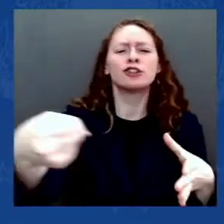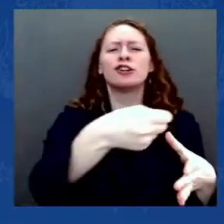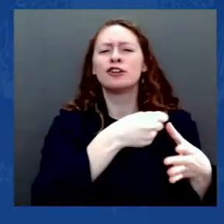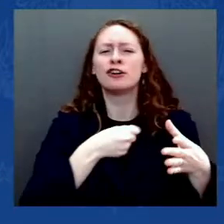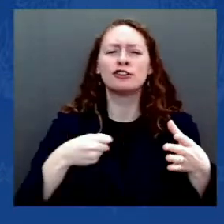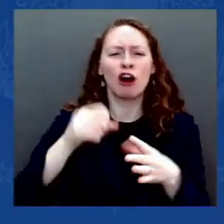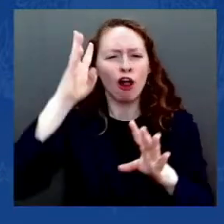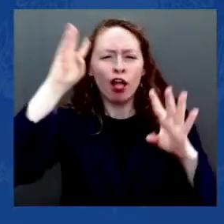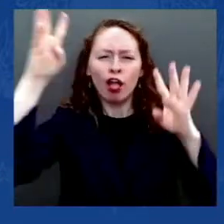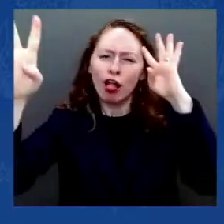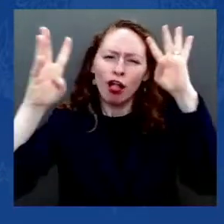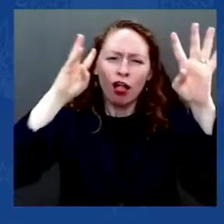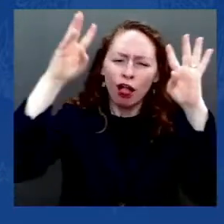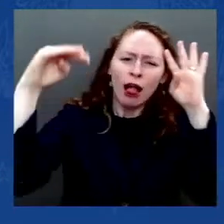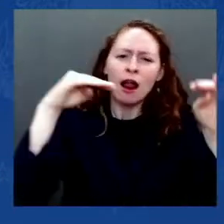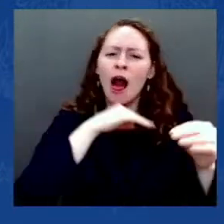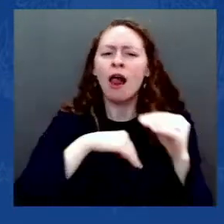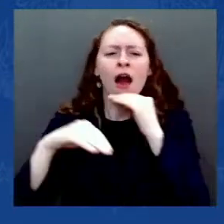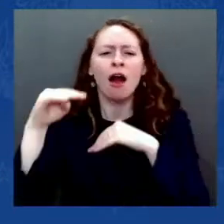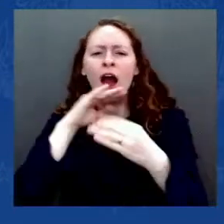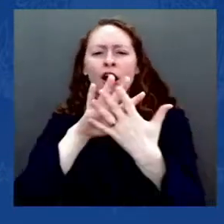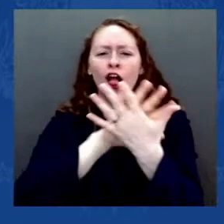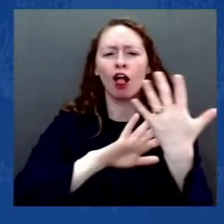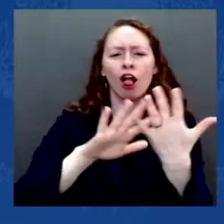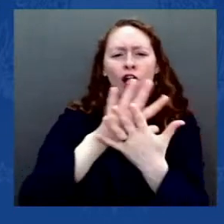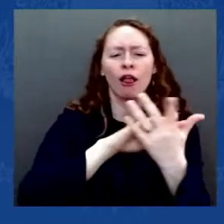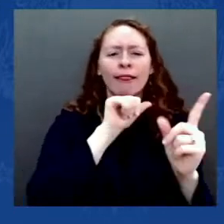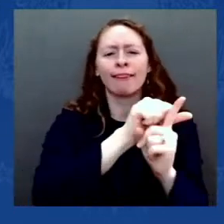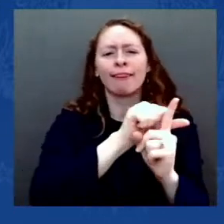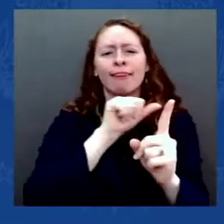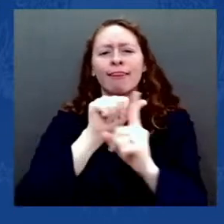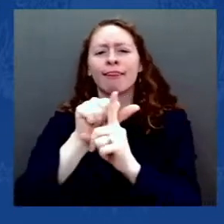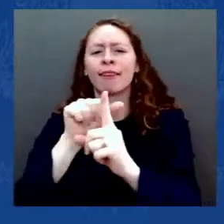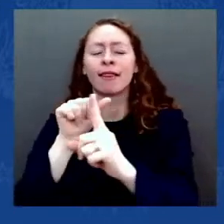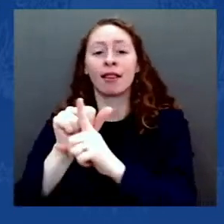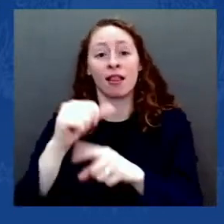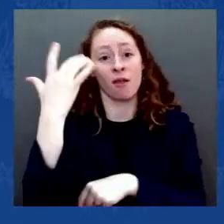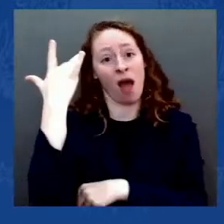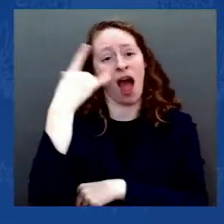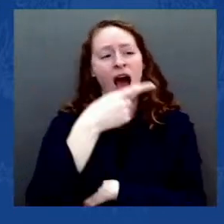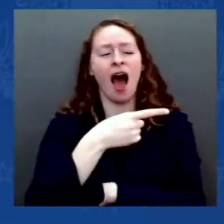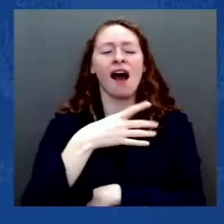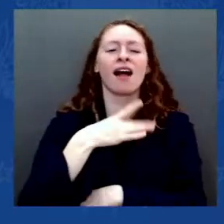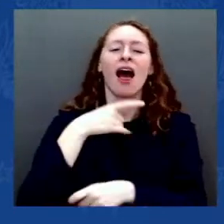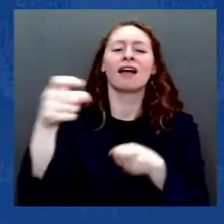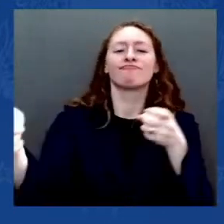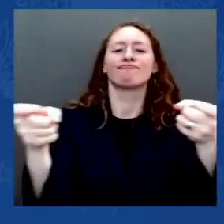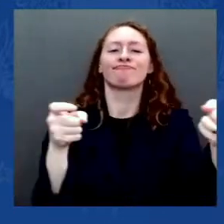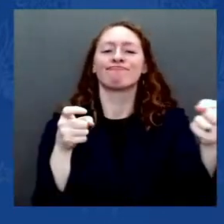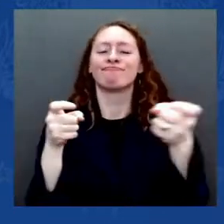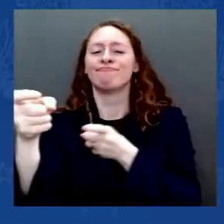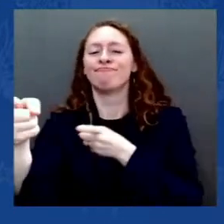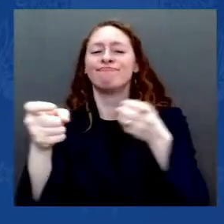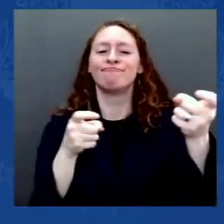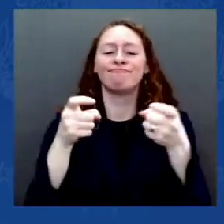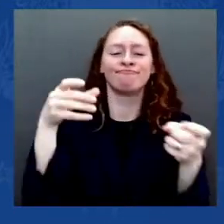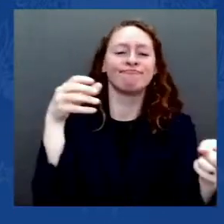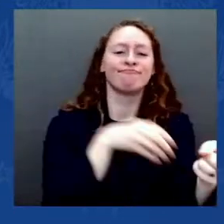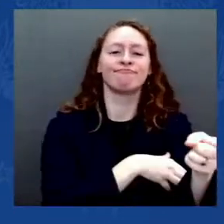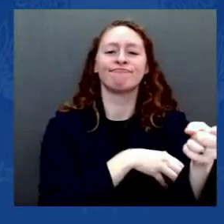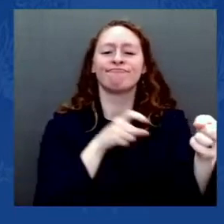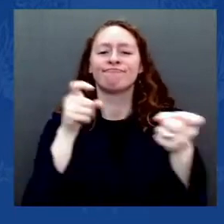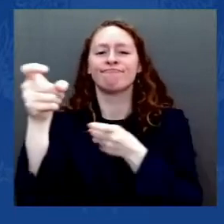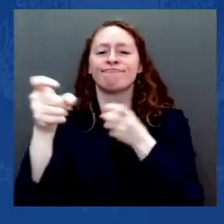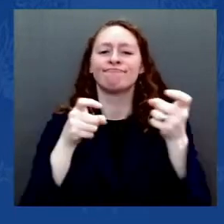over principle, because he sees his own interest as more important than his country's interest, than America's